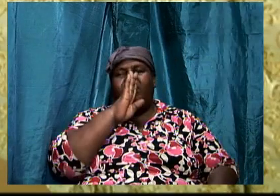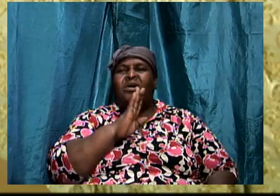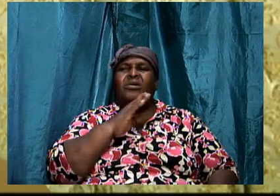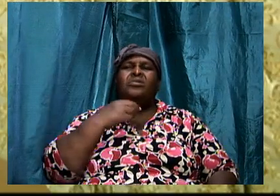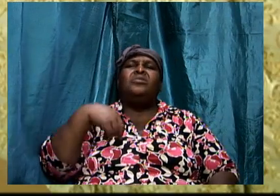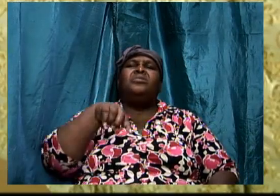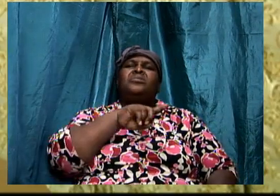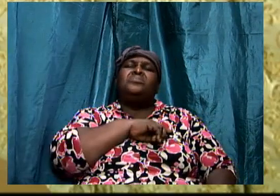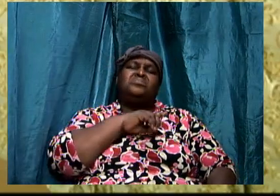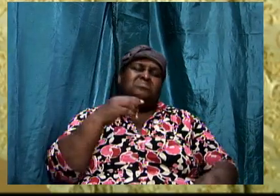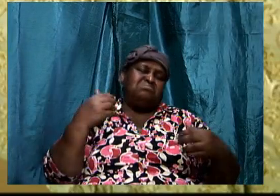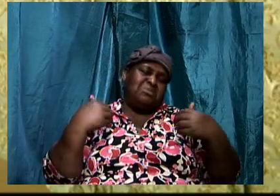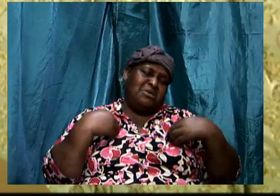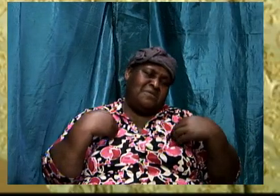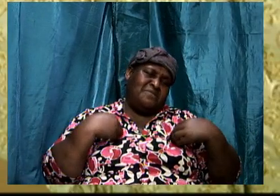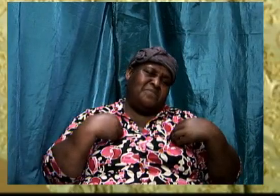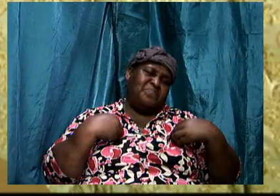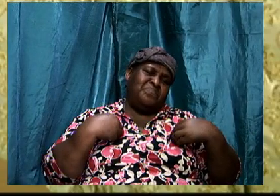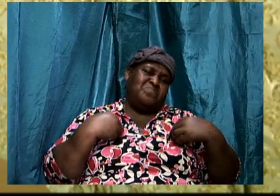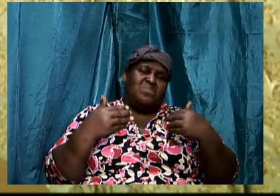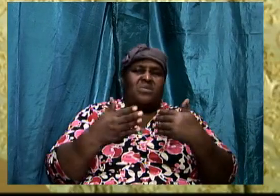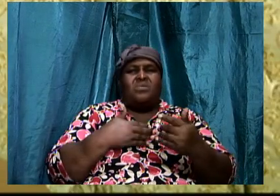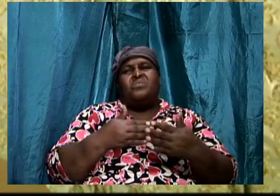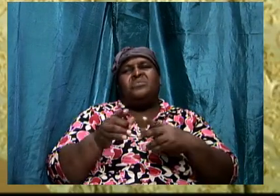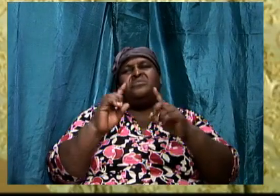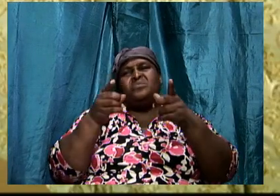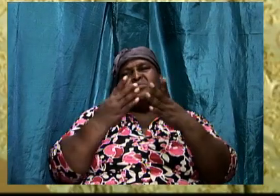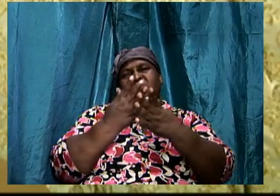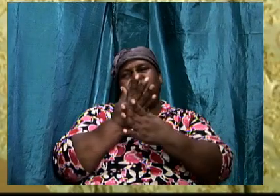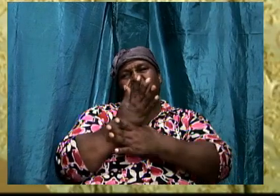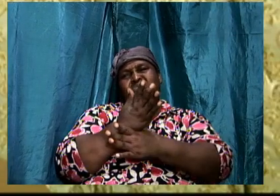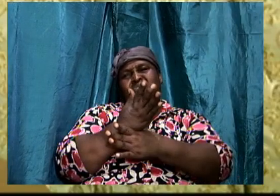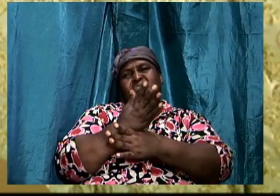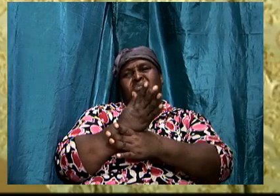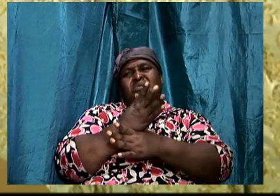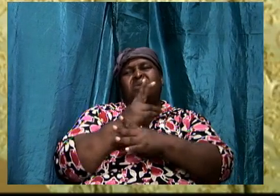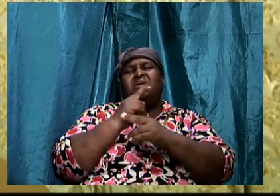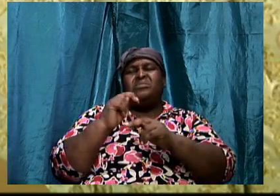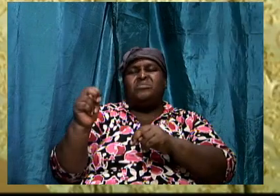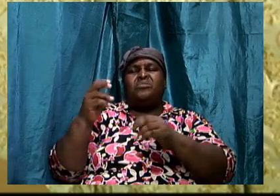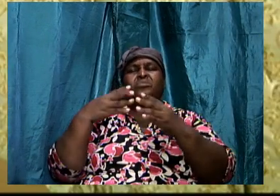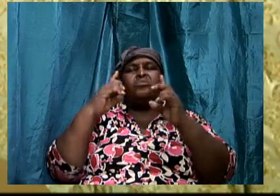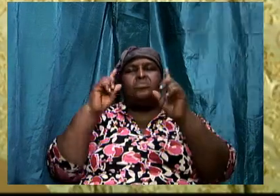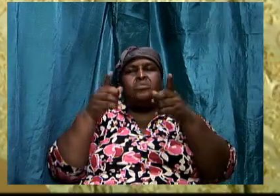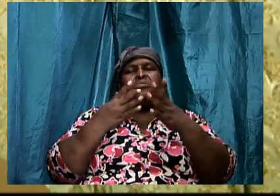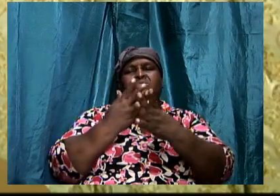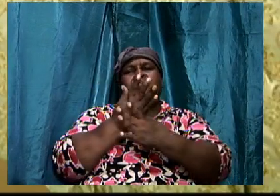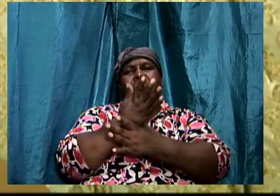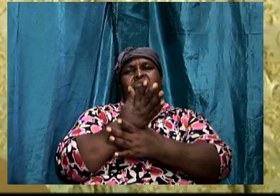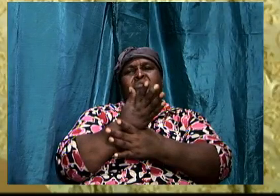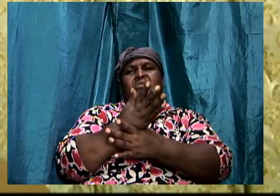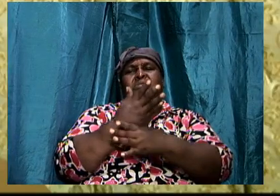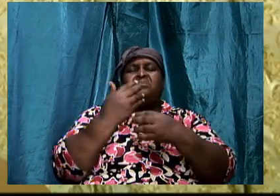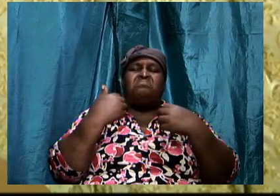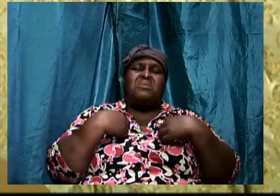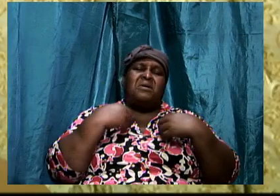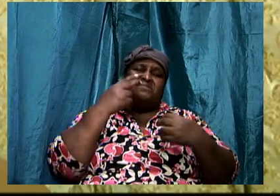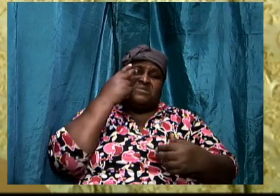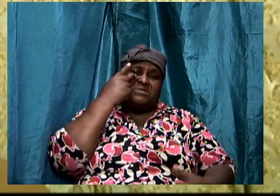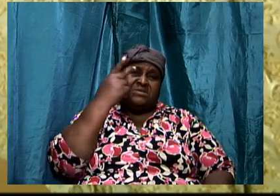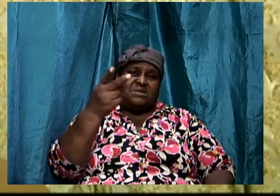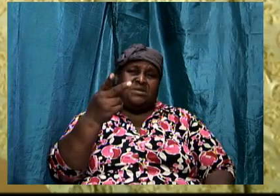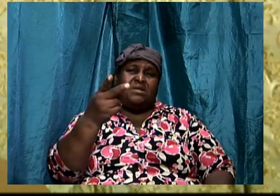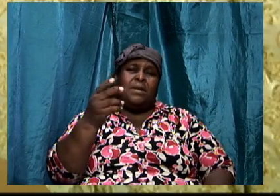supposed to have. Well, as we go through and as we have been going through, we have been seeing that